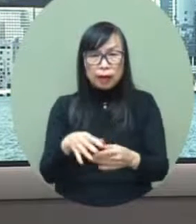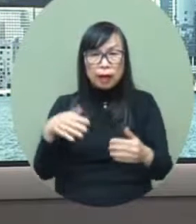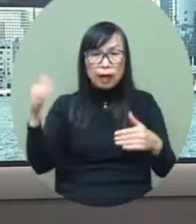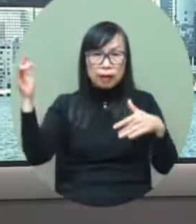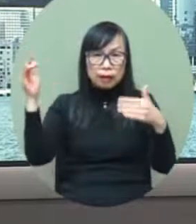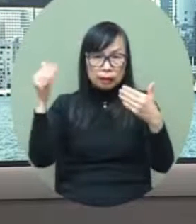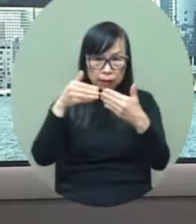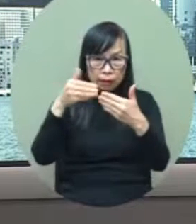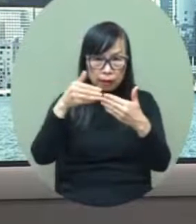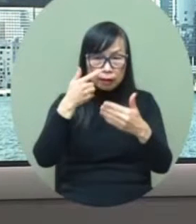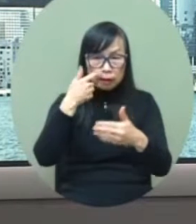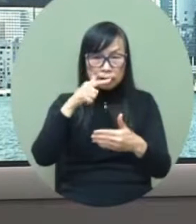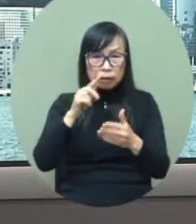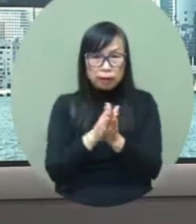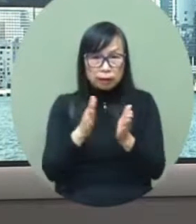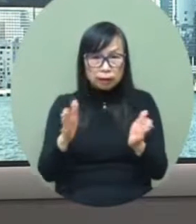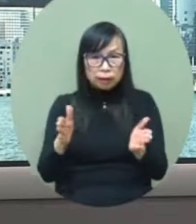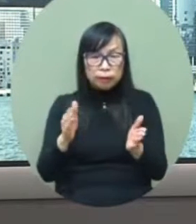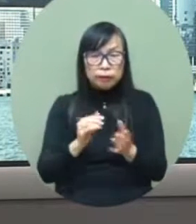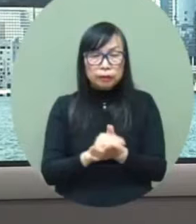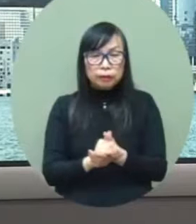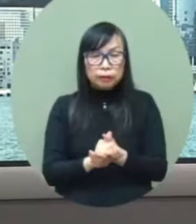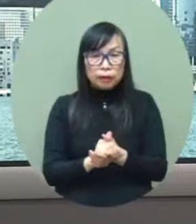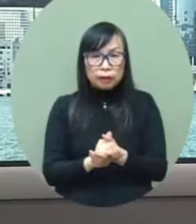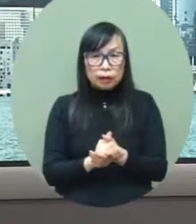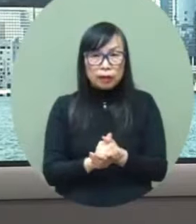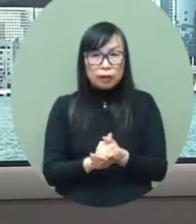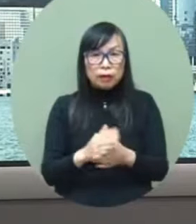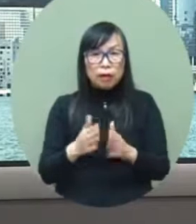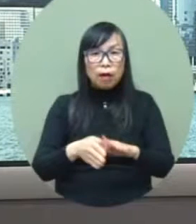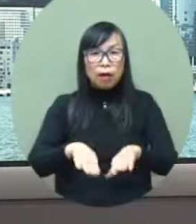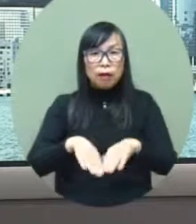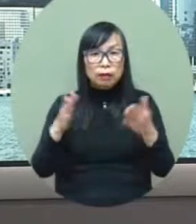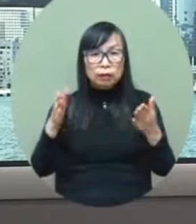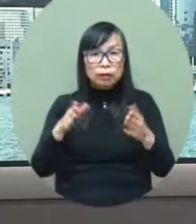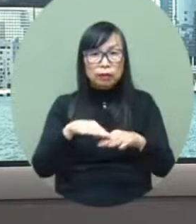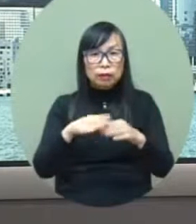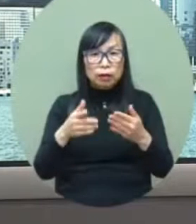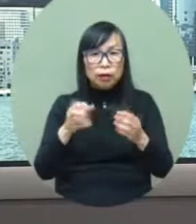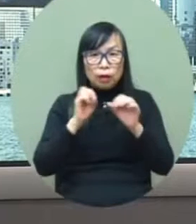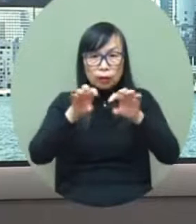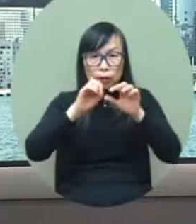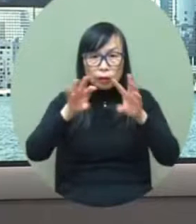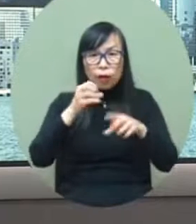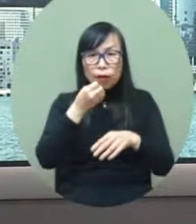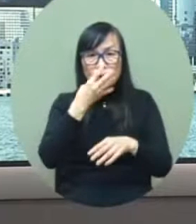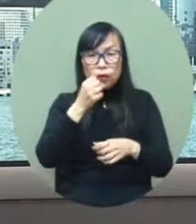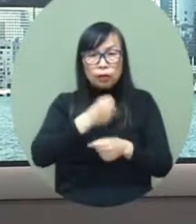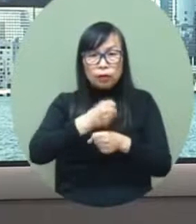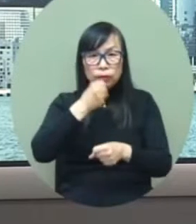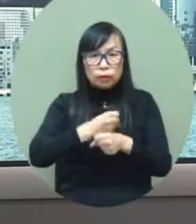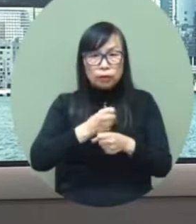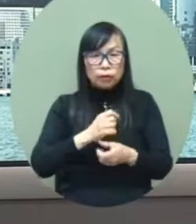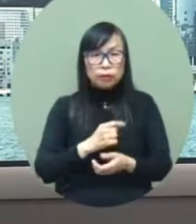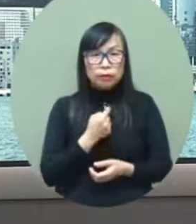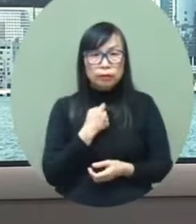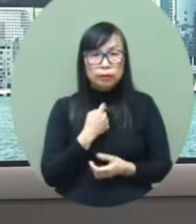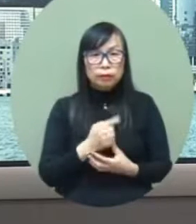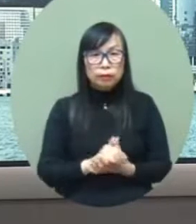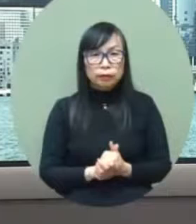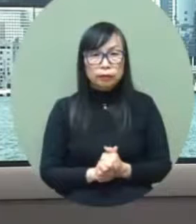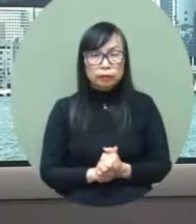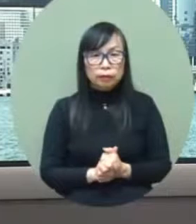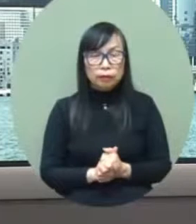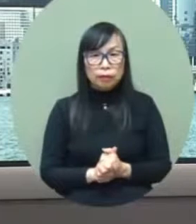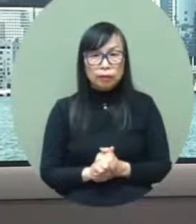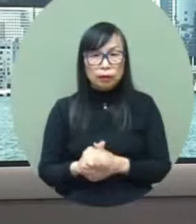in economic promoting economic development and as we move in tandem with the situation around